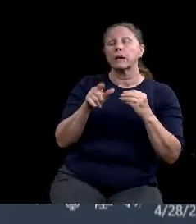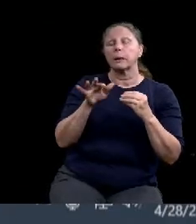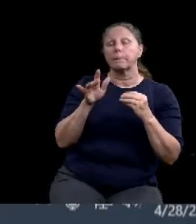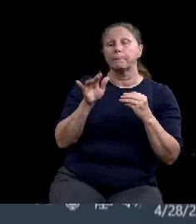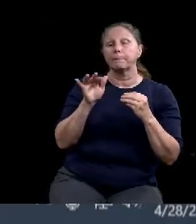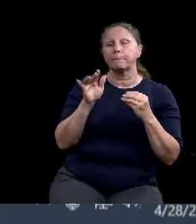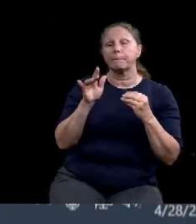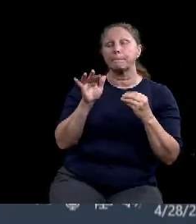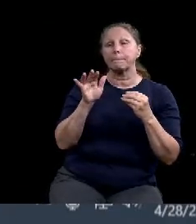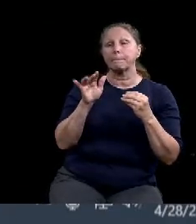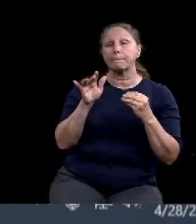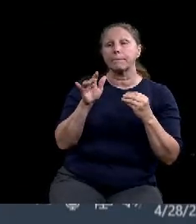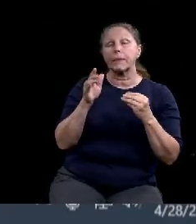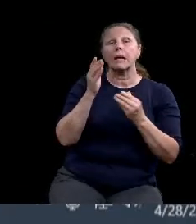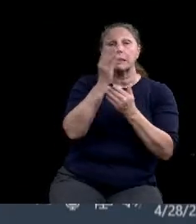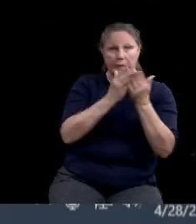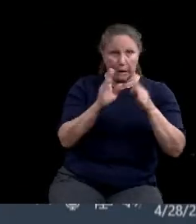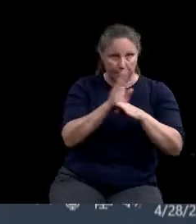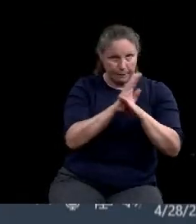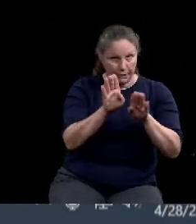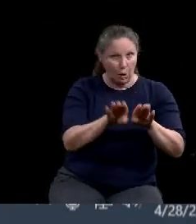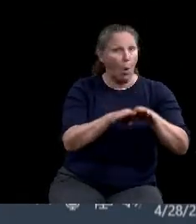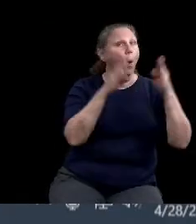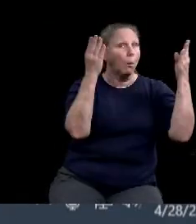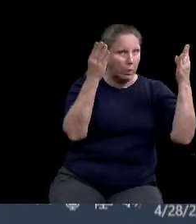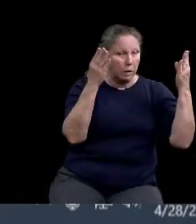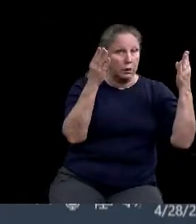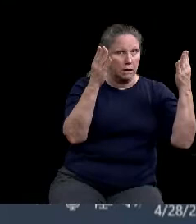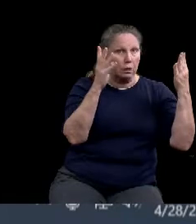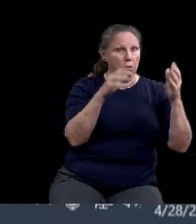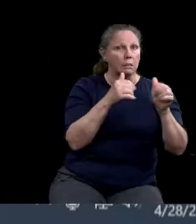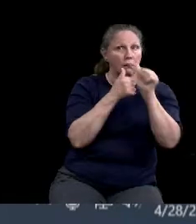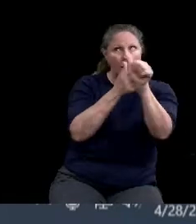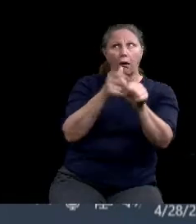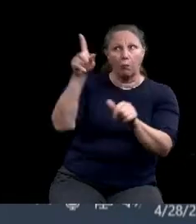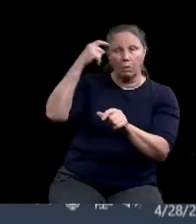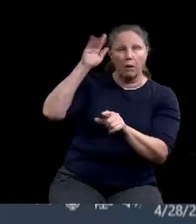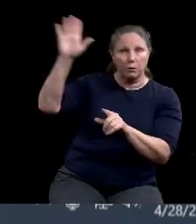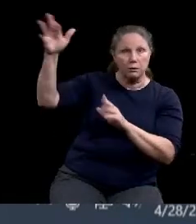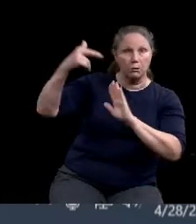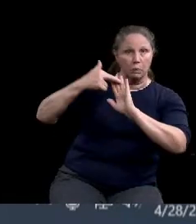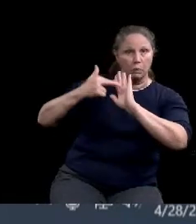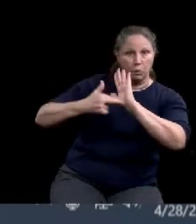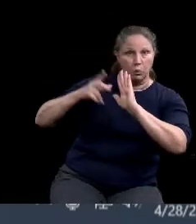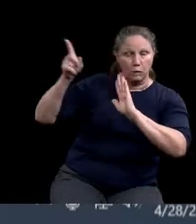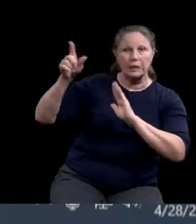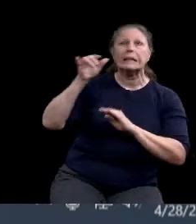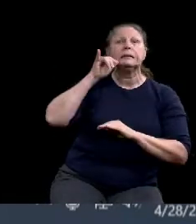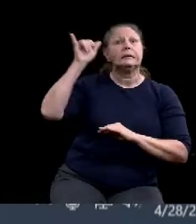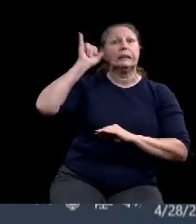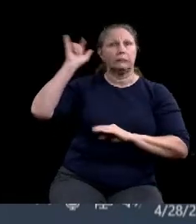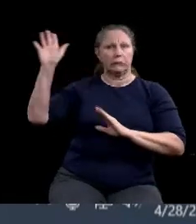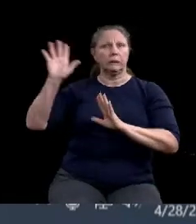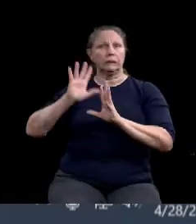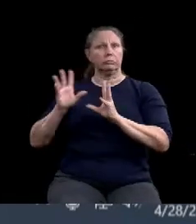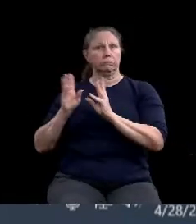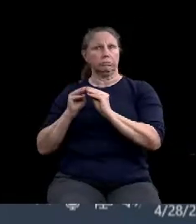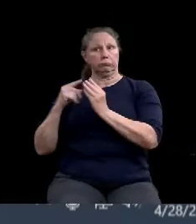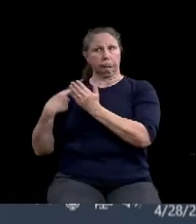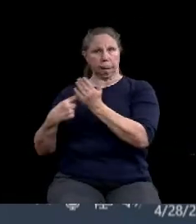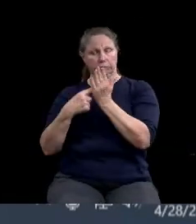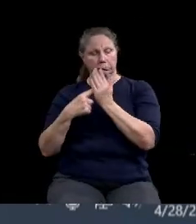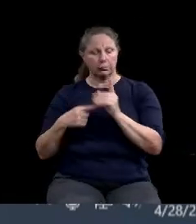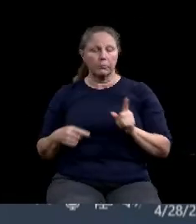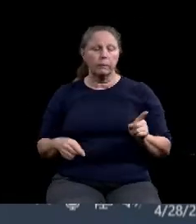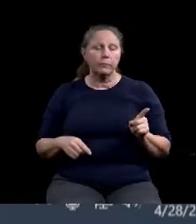know, to fall in line with the Governor Abbott's orders at a press conference yesterday. I just want to take this time to still remind everyone that even though we are